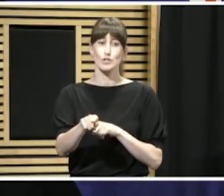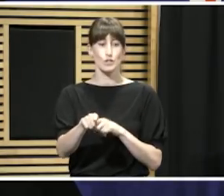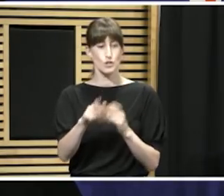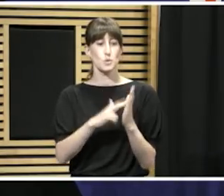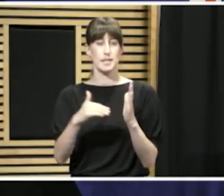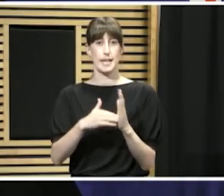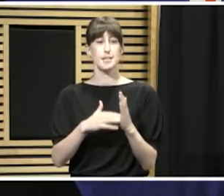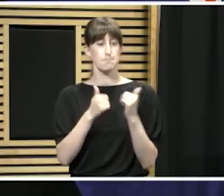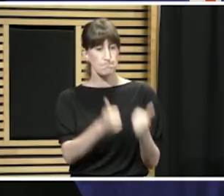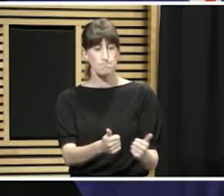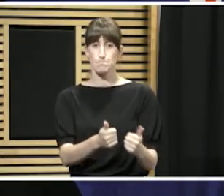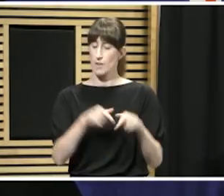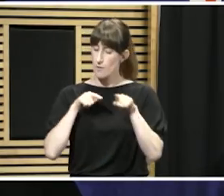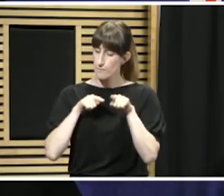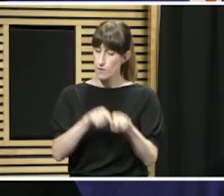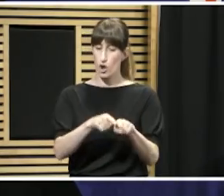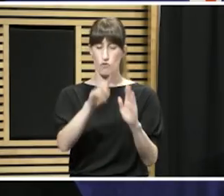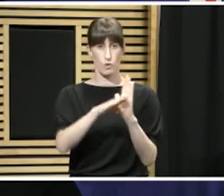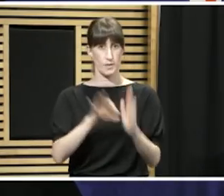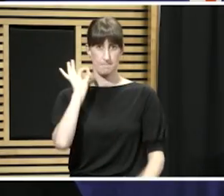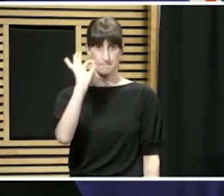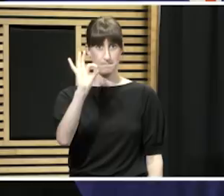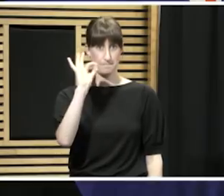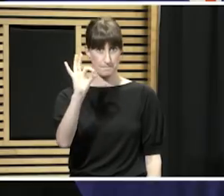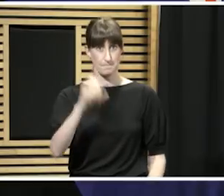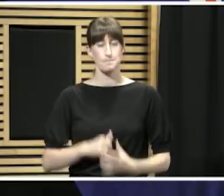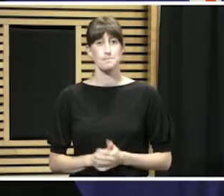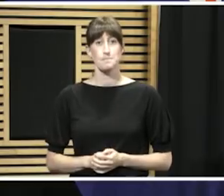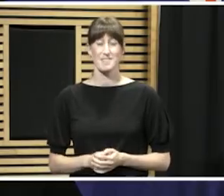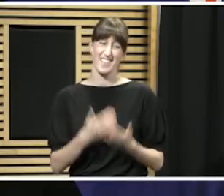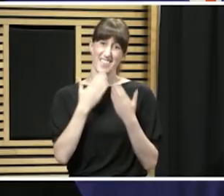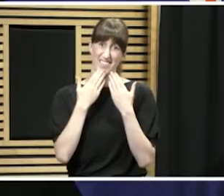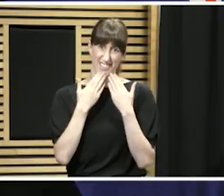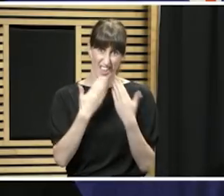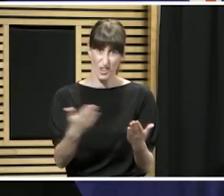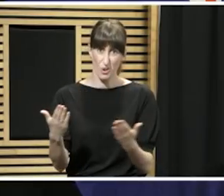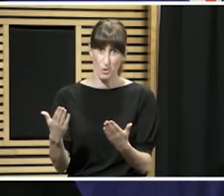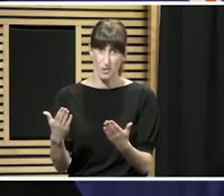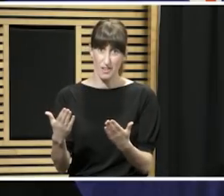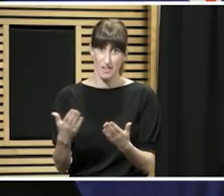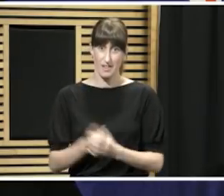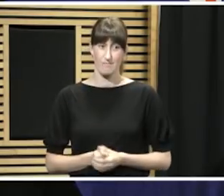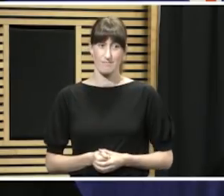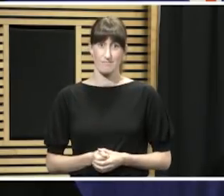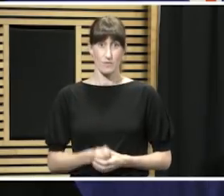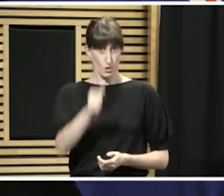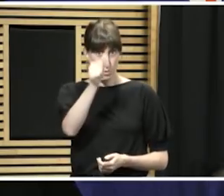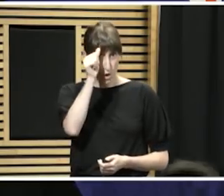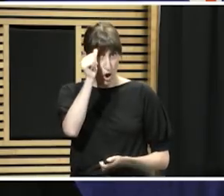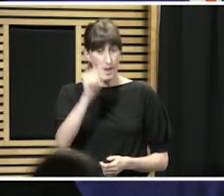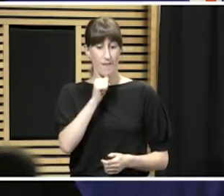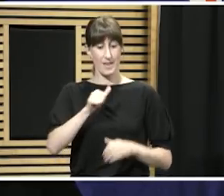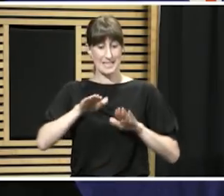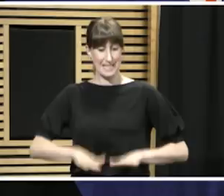are complying brilliantly. And I want to acknowledge and thank them for doing that. They know that to stay home